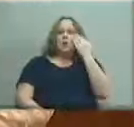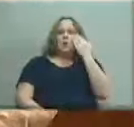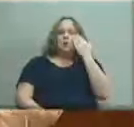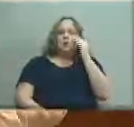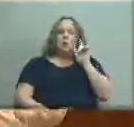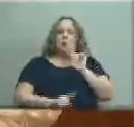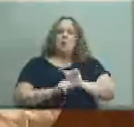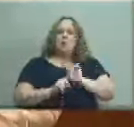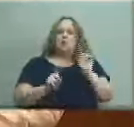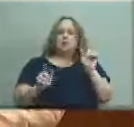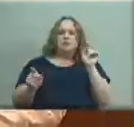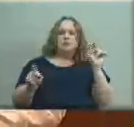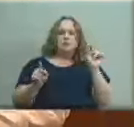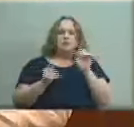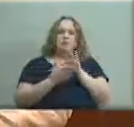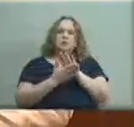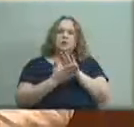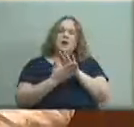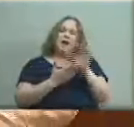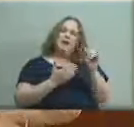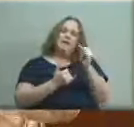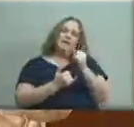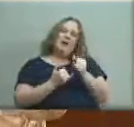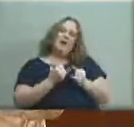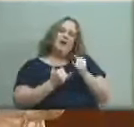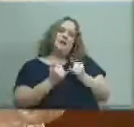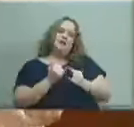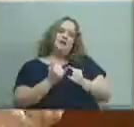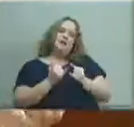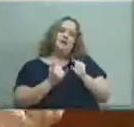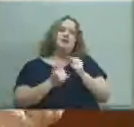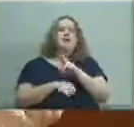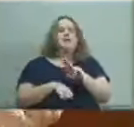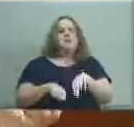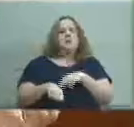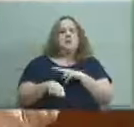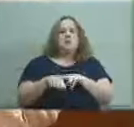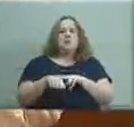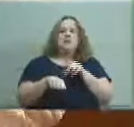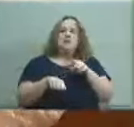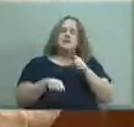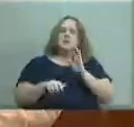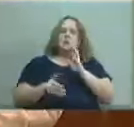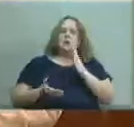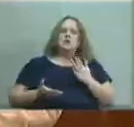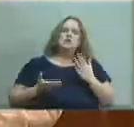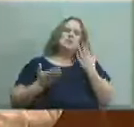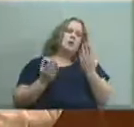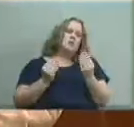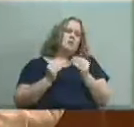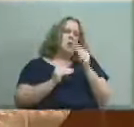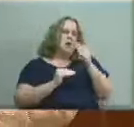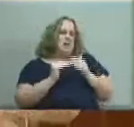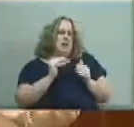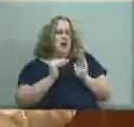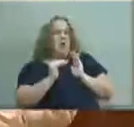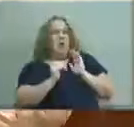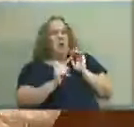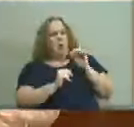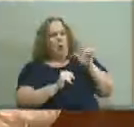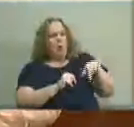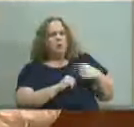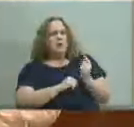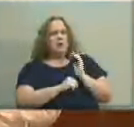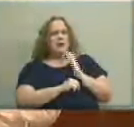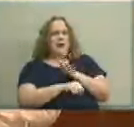between the names finally of course this is going to serve more than just Norton Commons but so does every